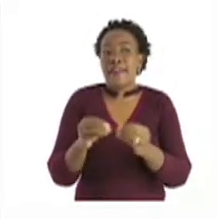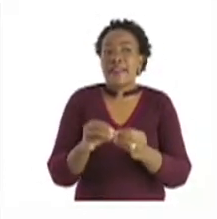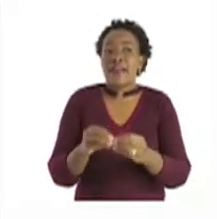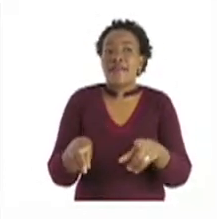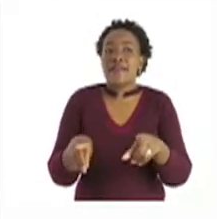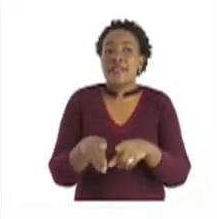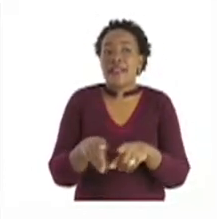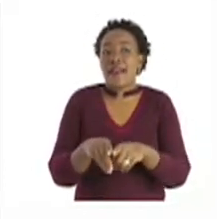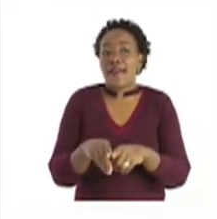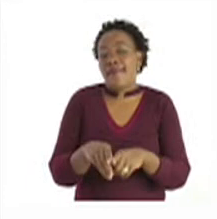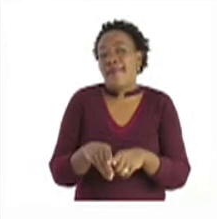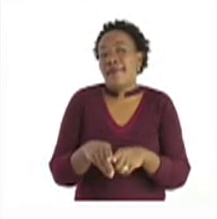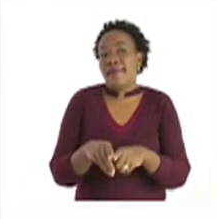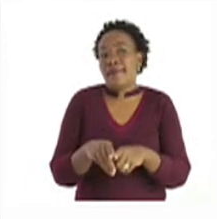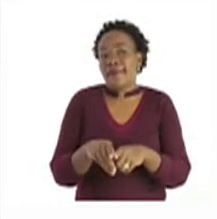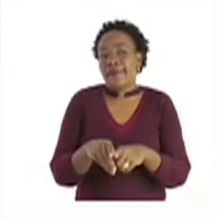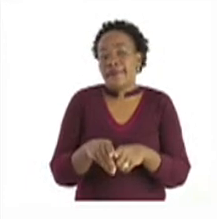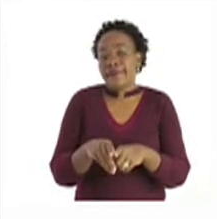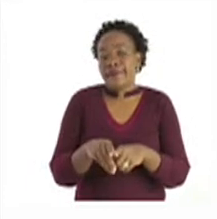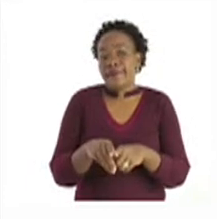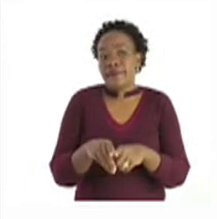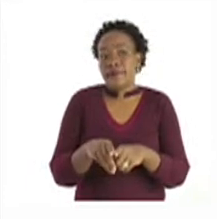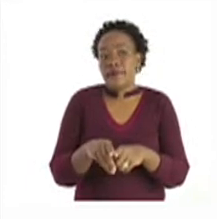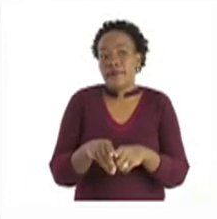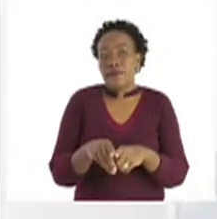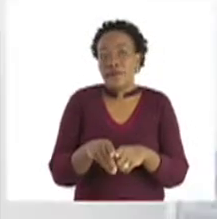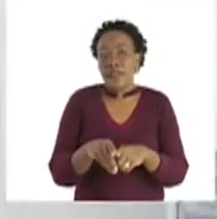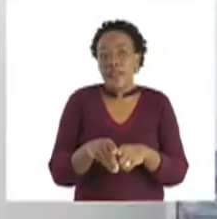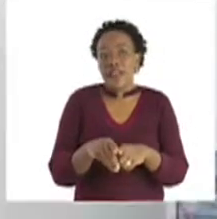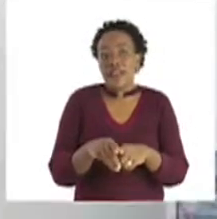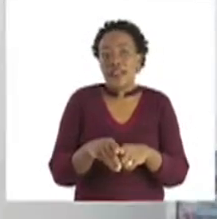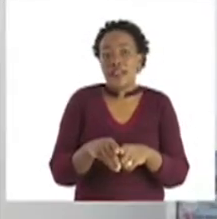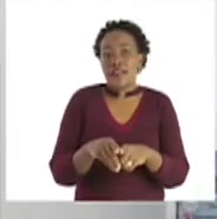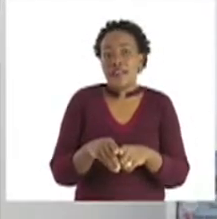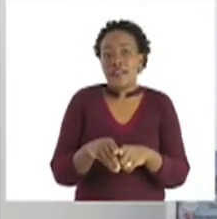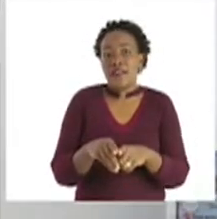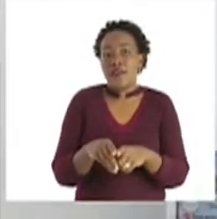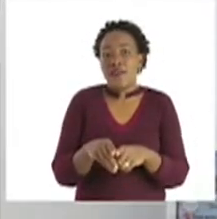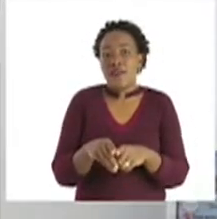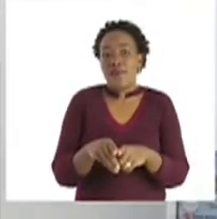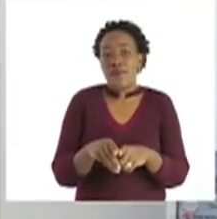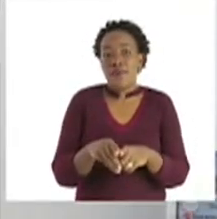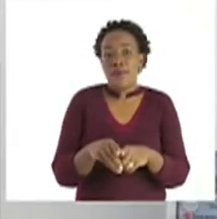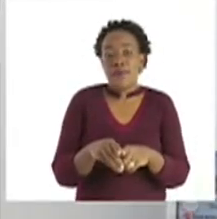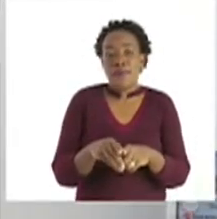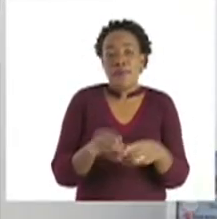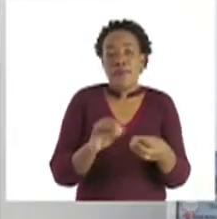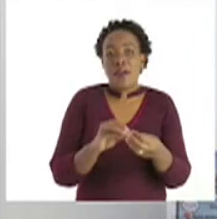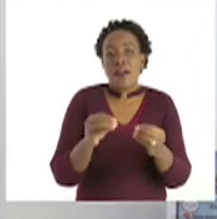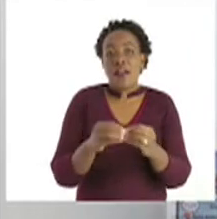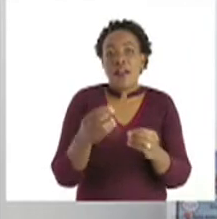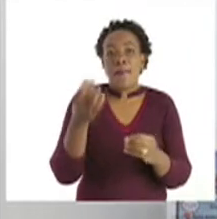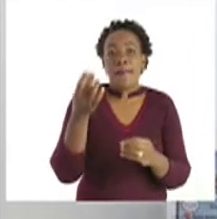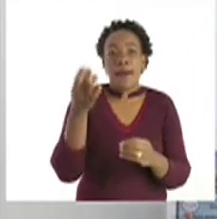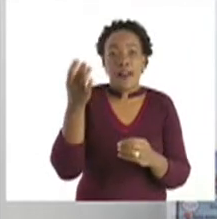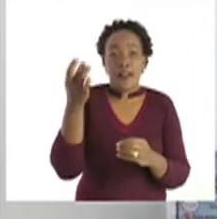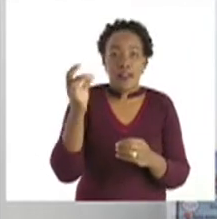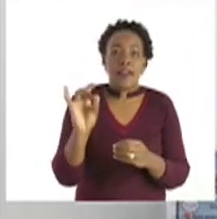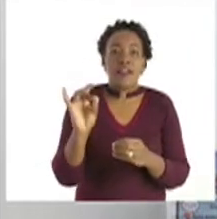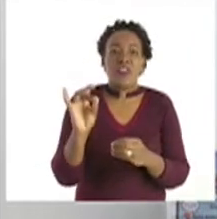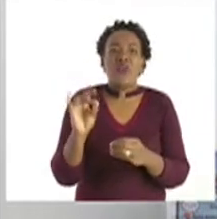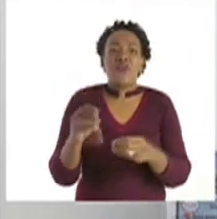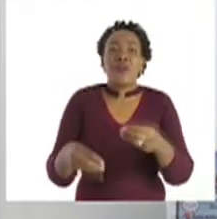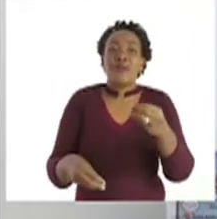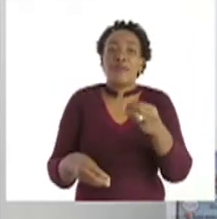by itself. Let's say we have the number 8, and we want to double it.